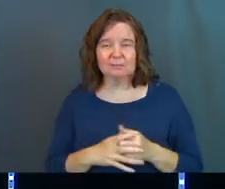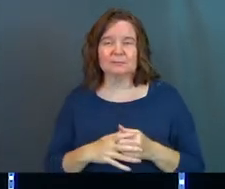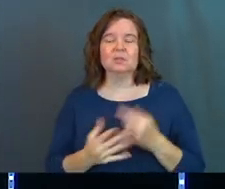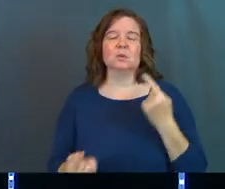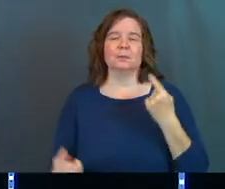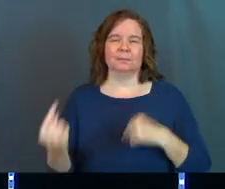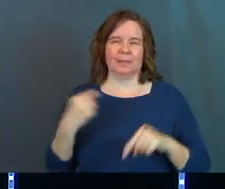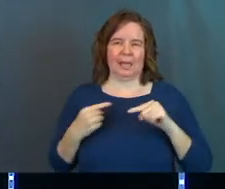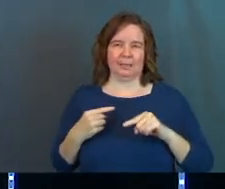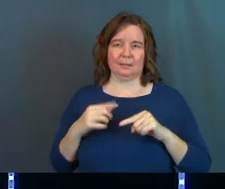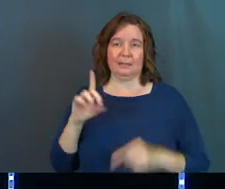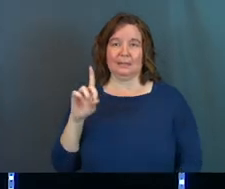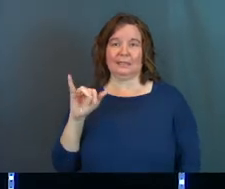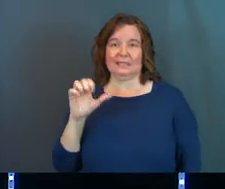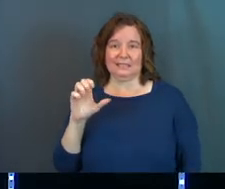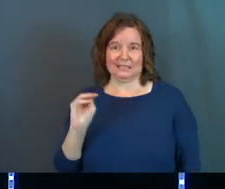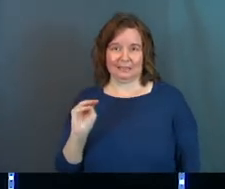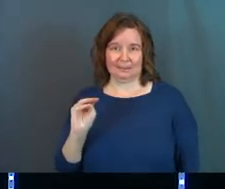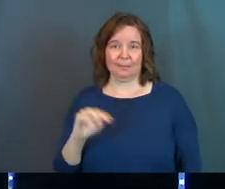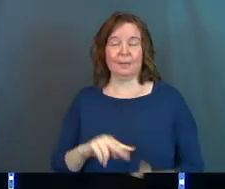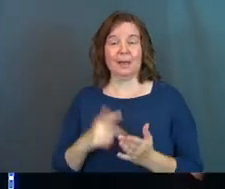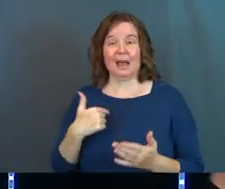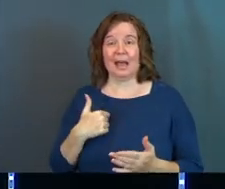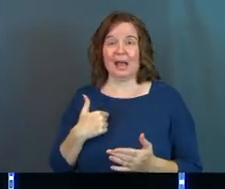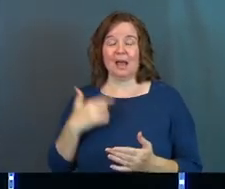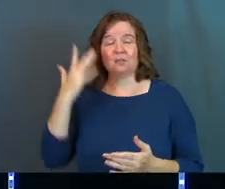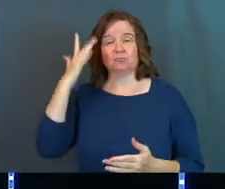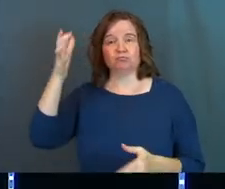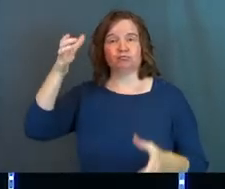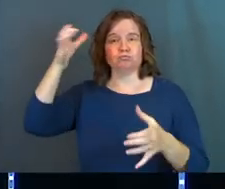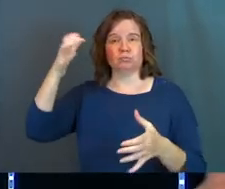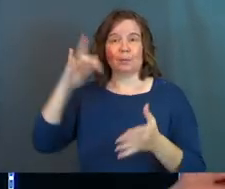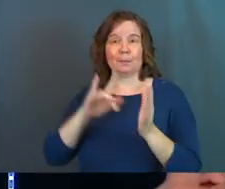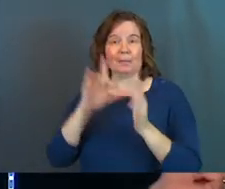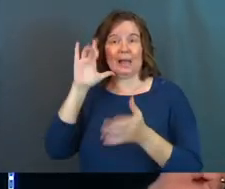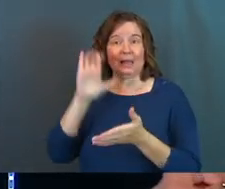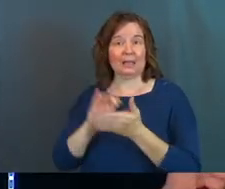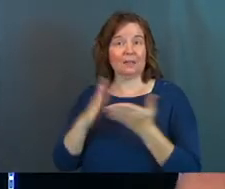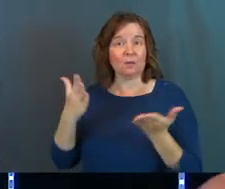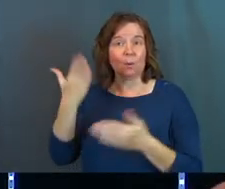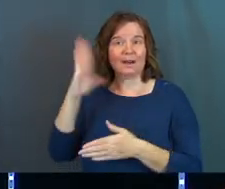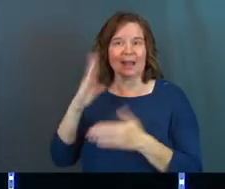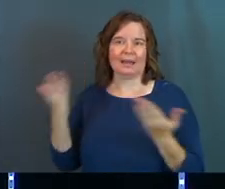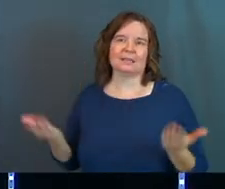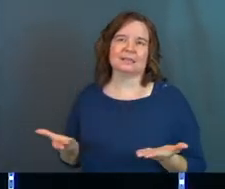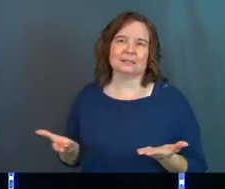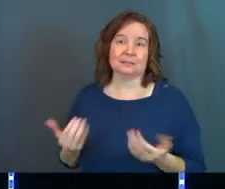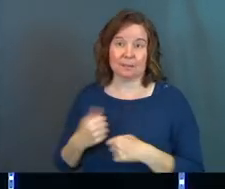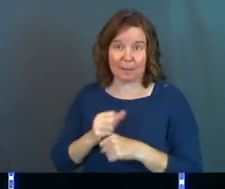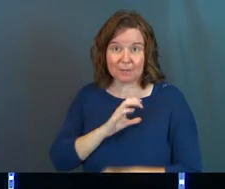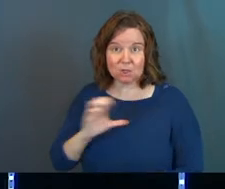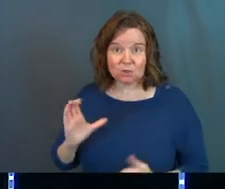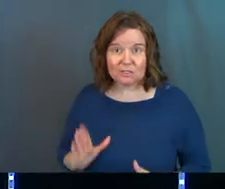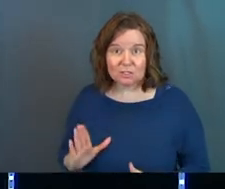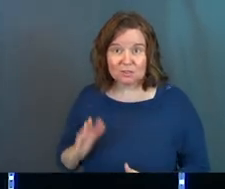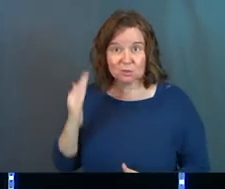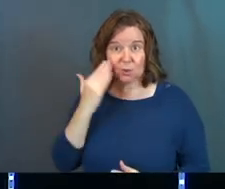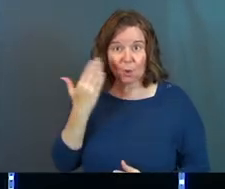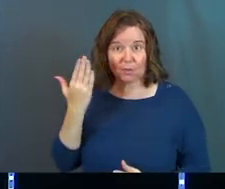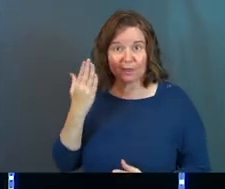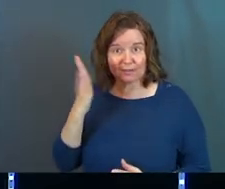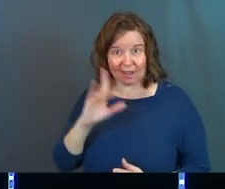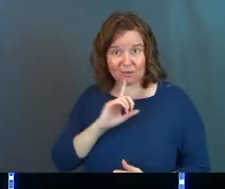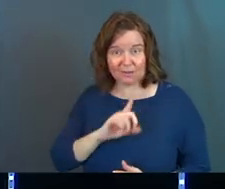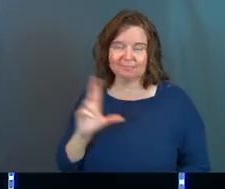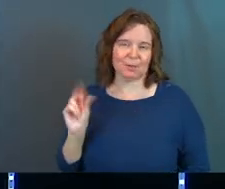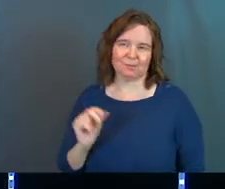let's back it up. Deism is I just have an intellectual belief that God exists. Does that make me a Christian? No.